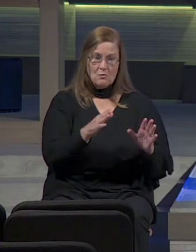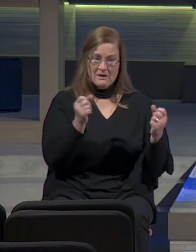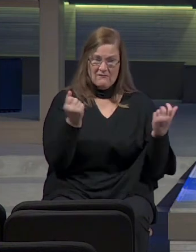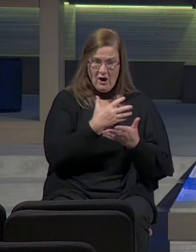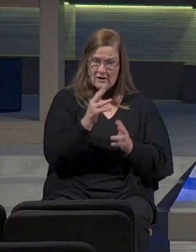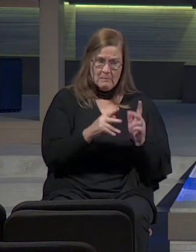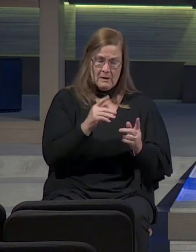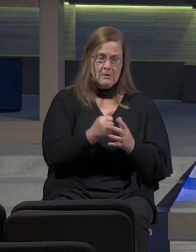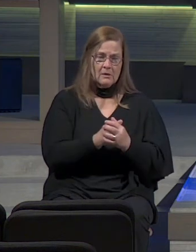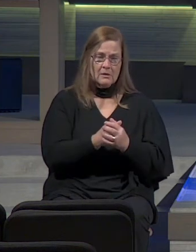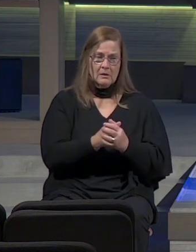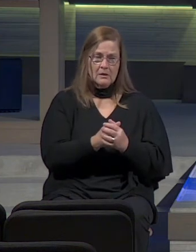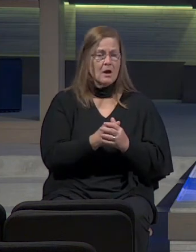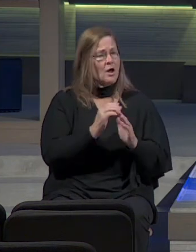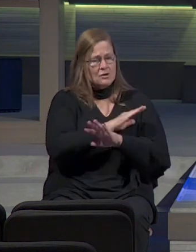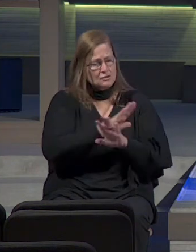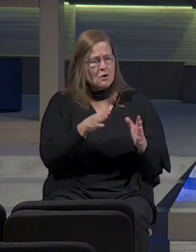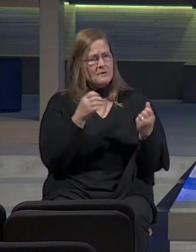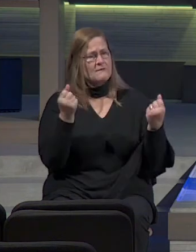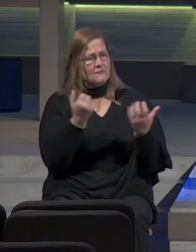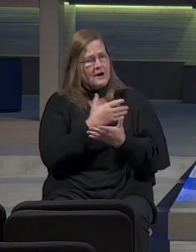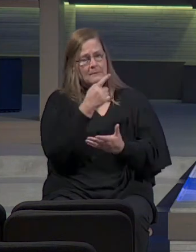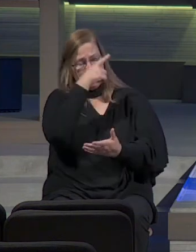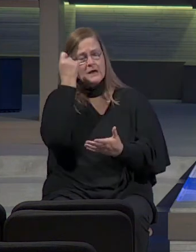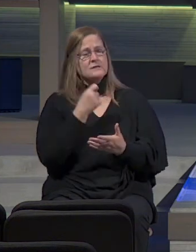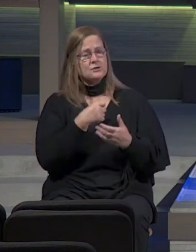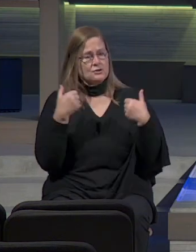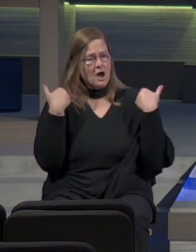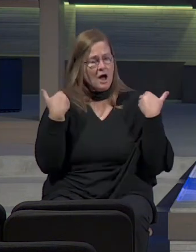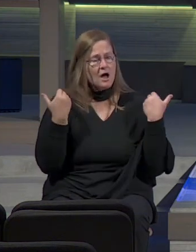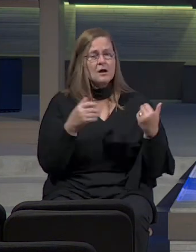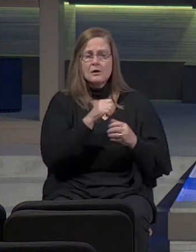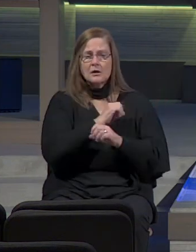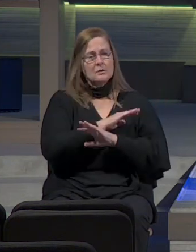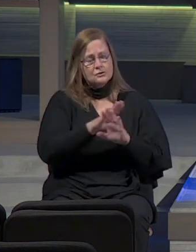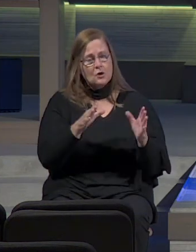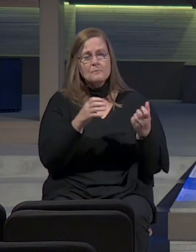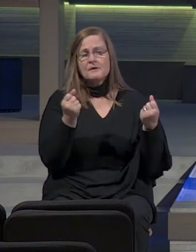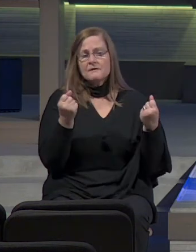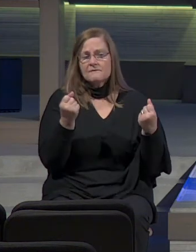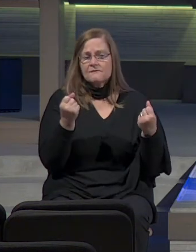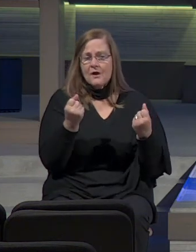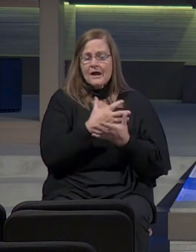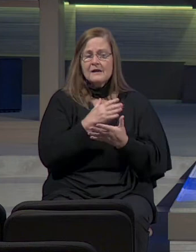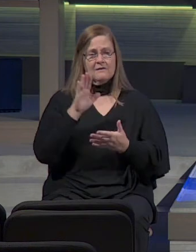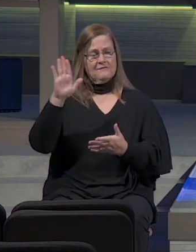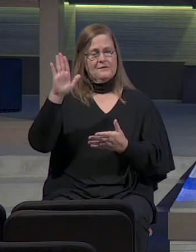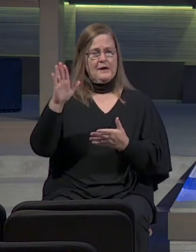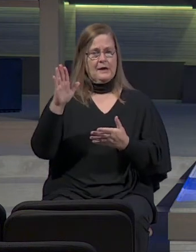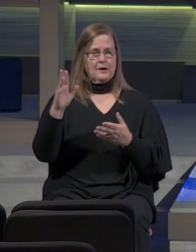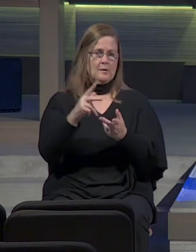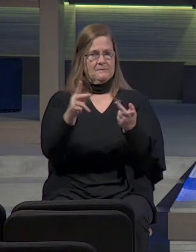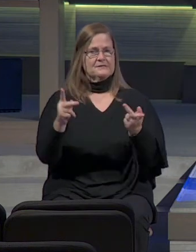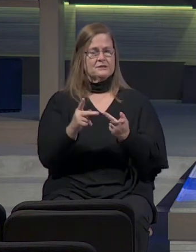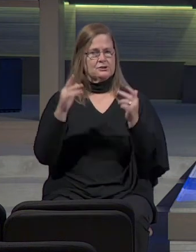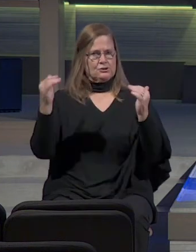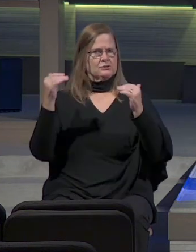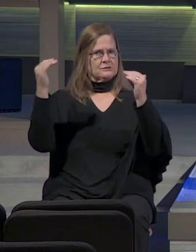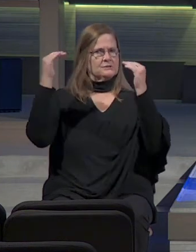Don't be afraid because you're a youth. Don't be afraid of their ideas. Don't be afraid of their position. Did you catch the positions that he mentioned right there?